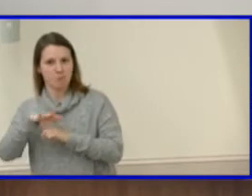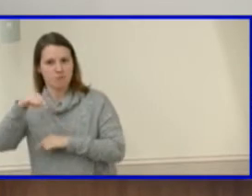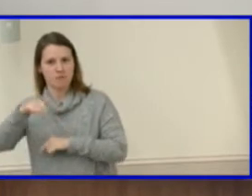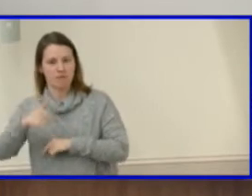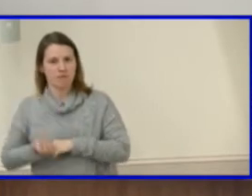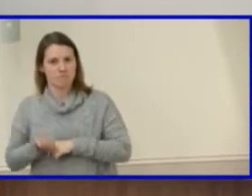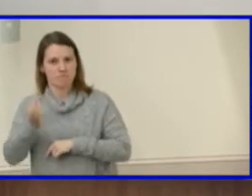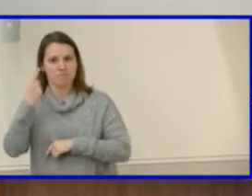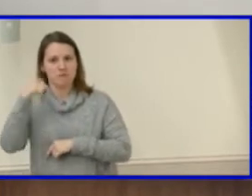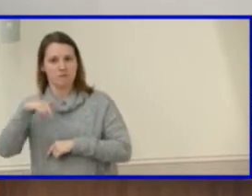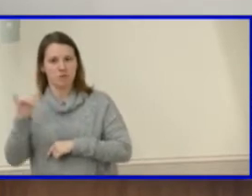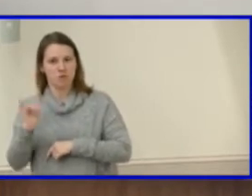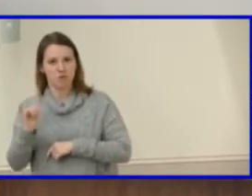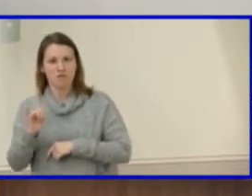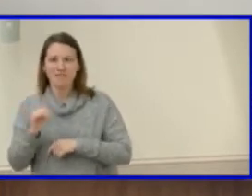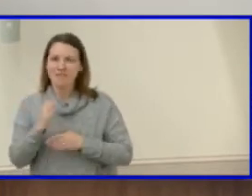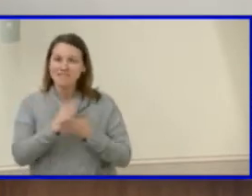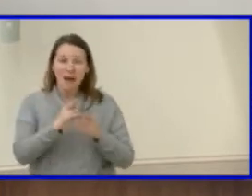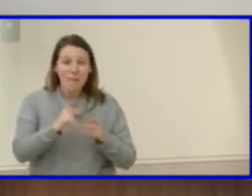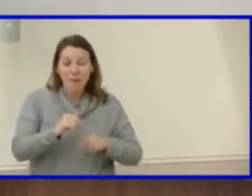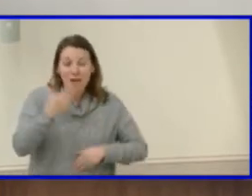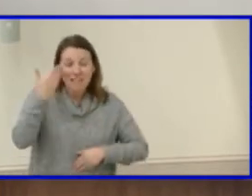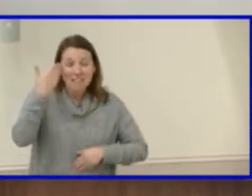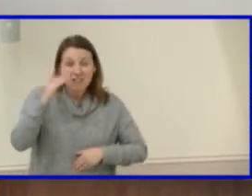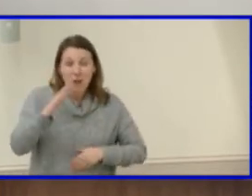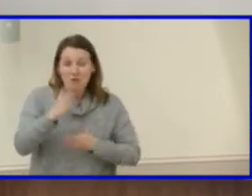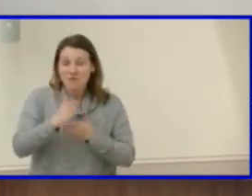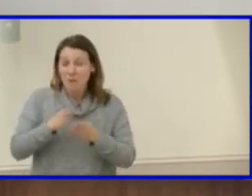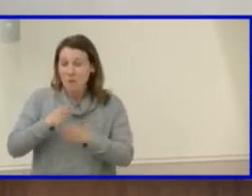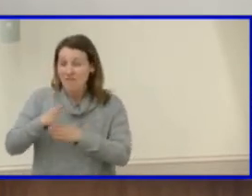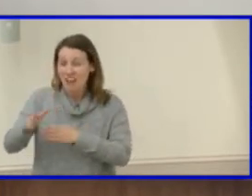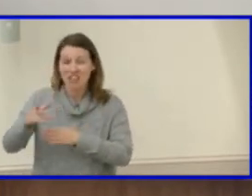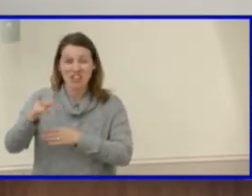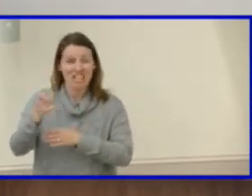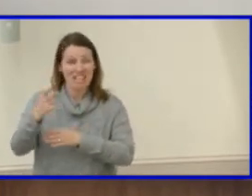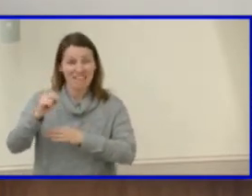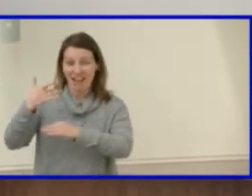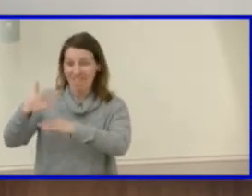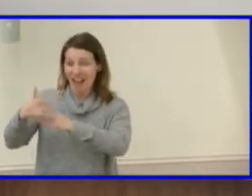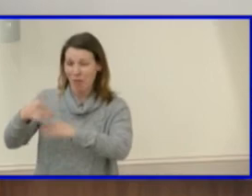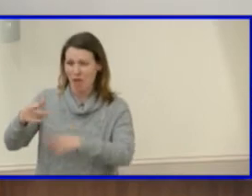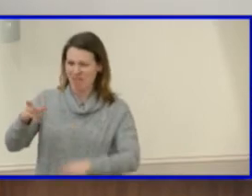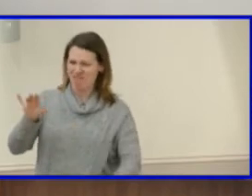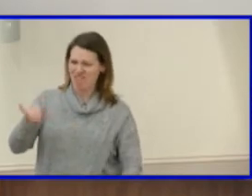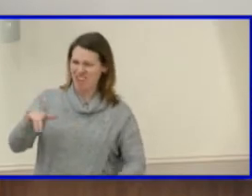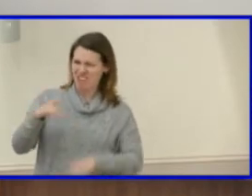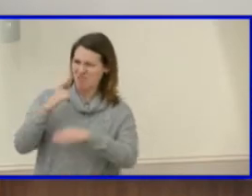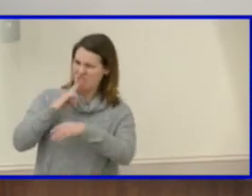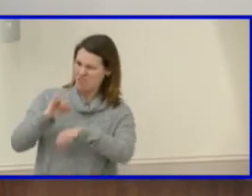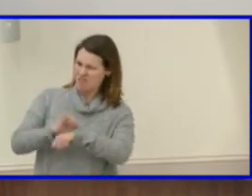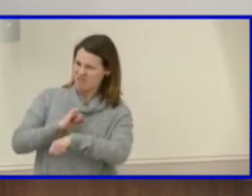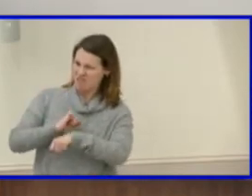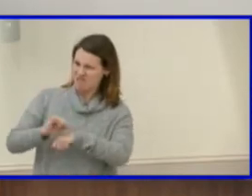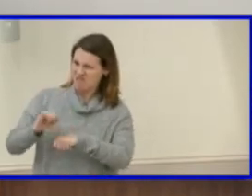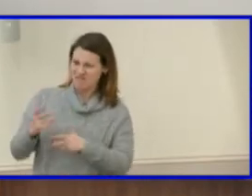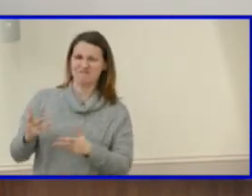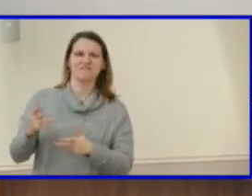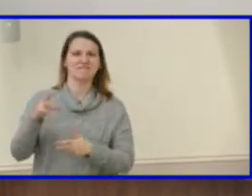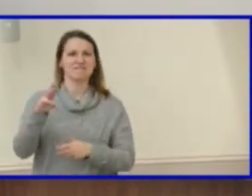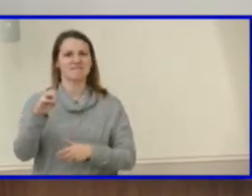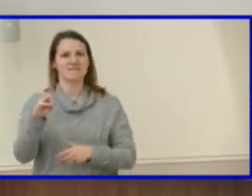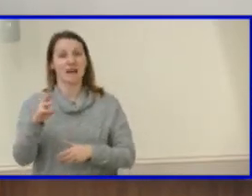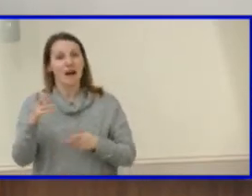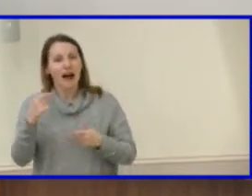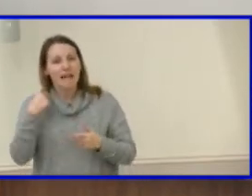know that there's certain professions out there because they've never been exposed to it. So the impact of major clarity is, is a great, I guess, parallel